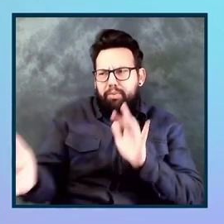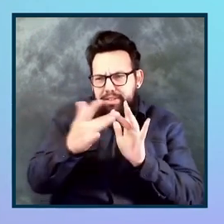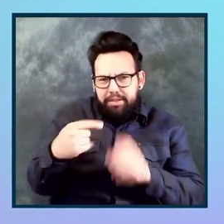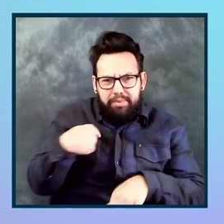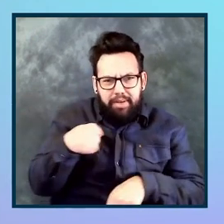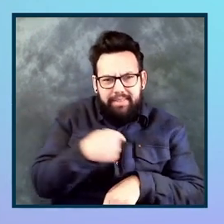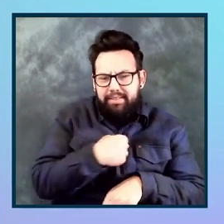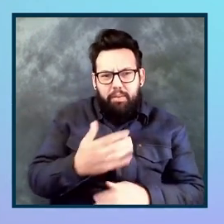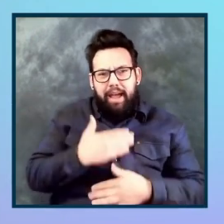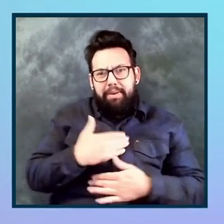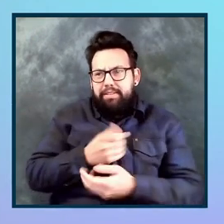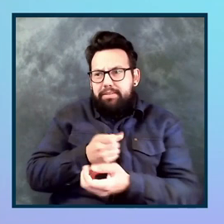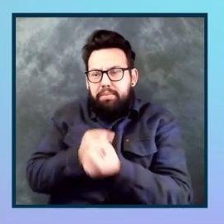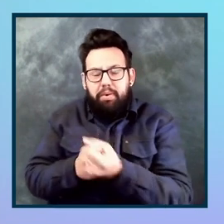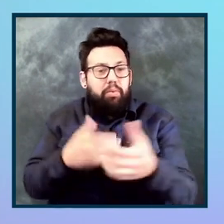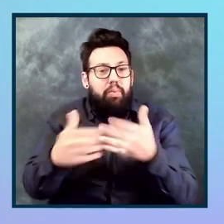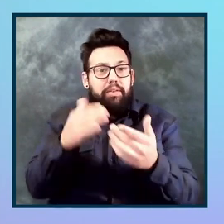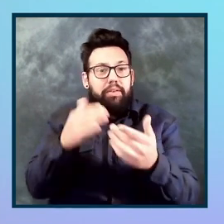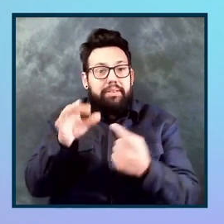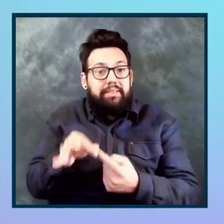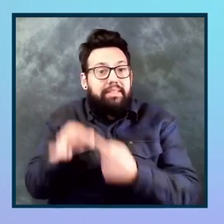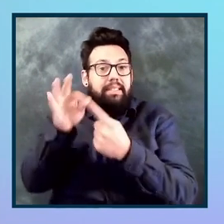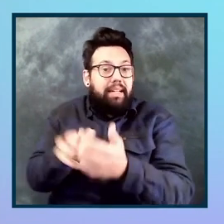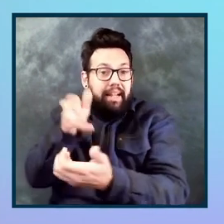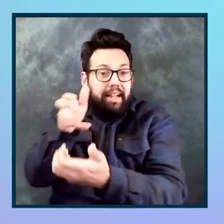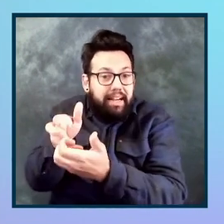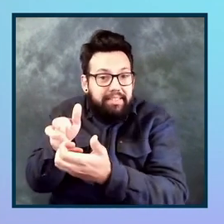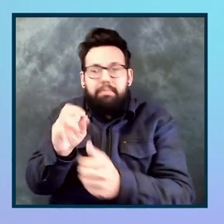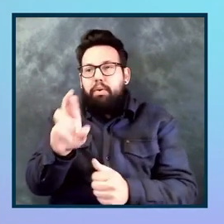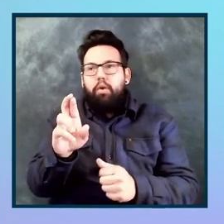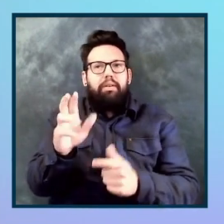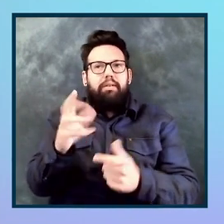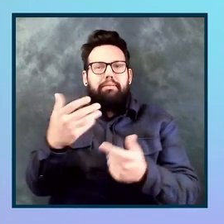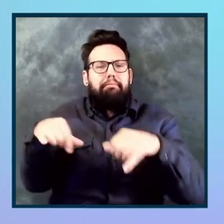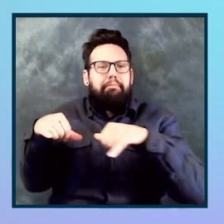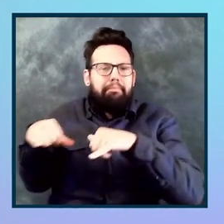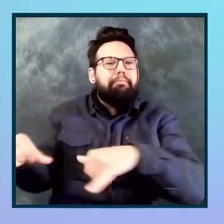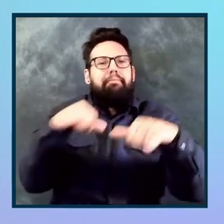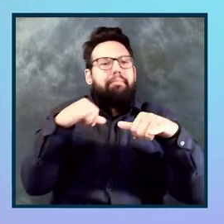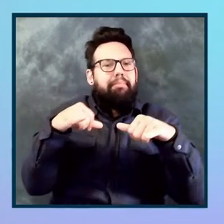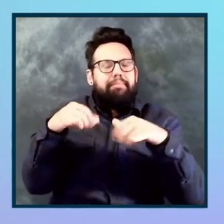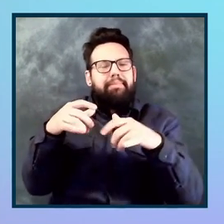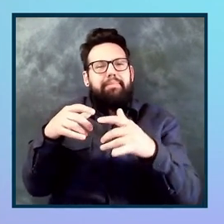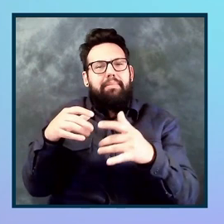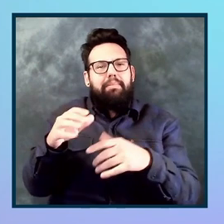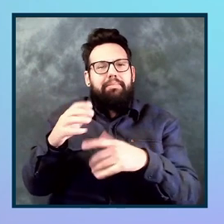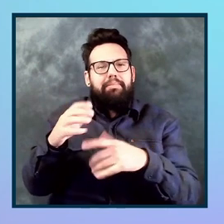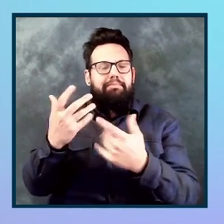whether it is a custom integration or out of the box integration, we are very eager to, uh, support your platform.